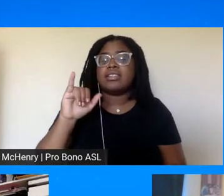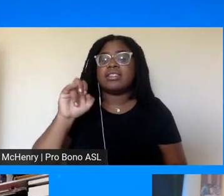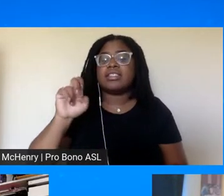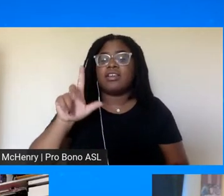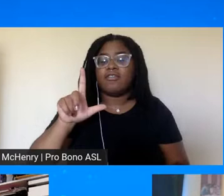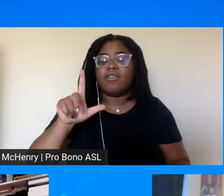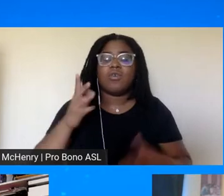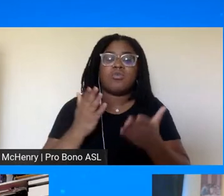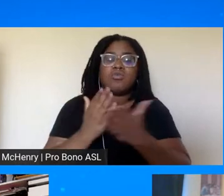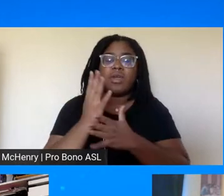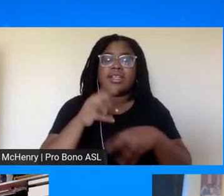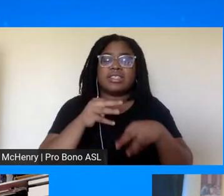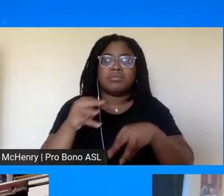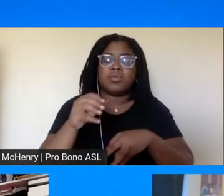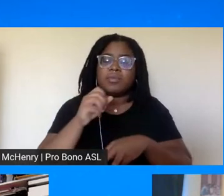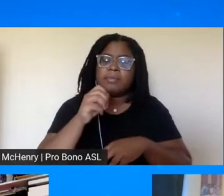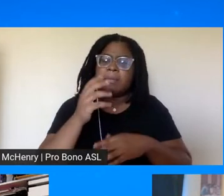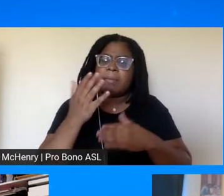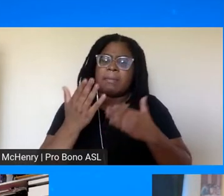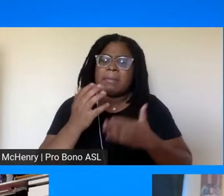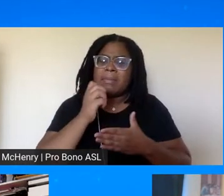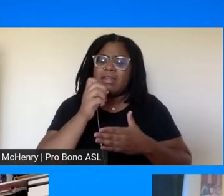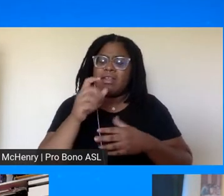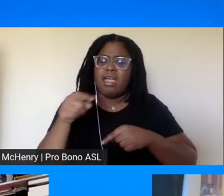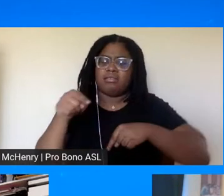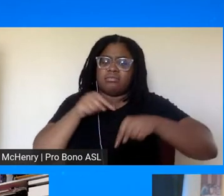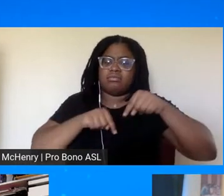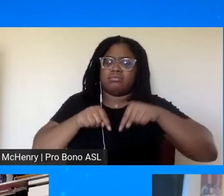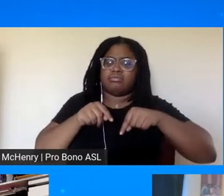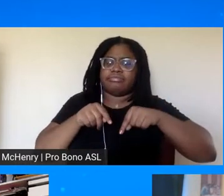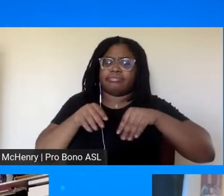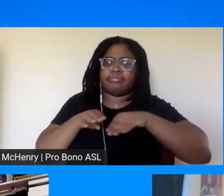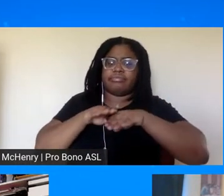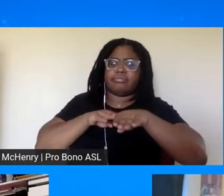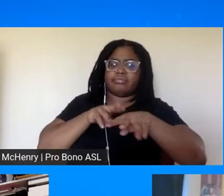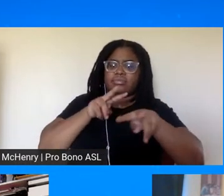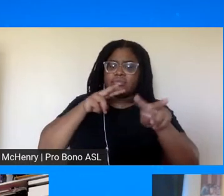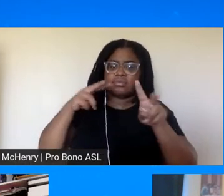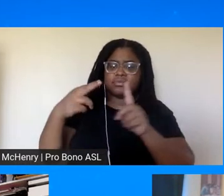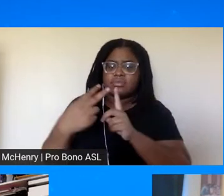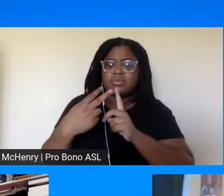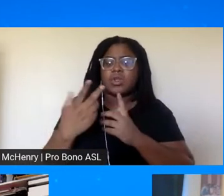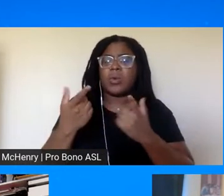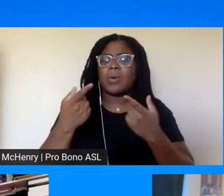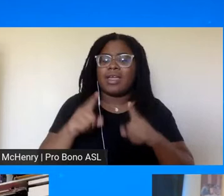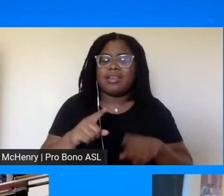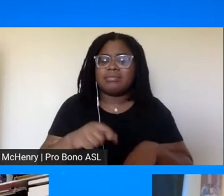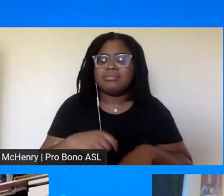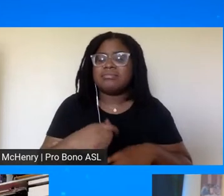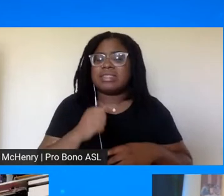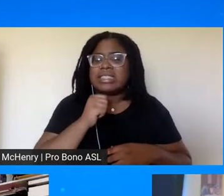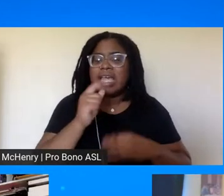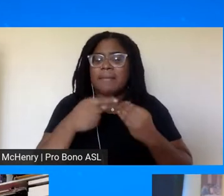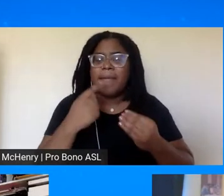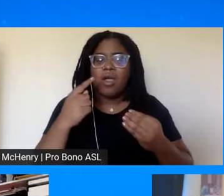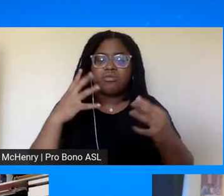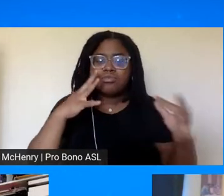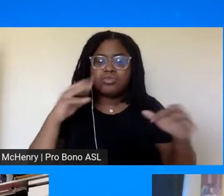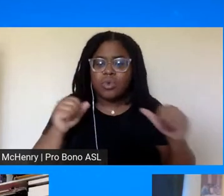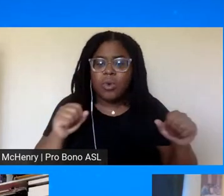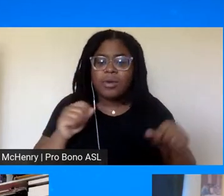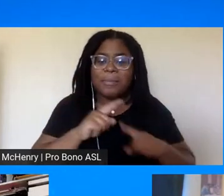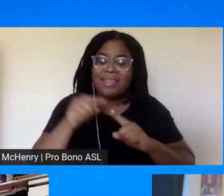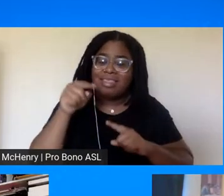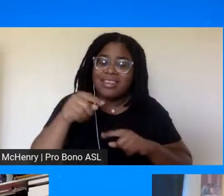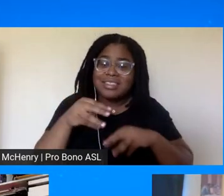taking a step back to understand that it wasn't just about the spectacle of marching or or or making noise right but that this was a